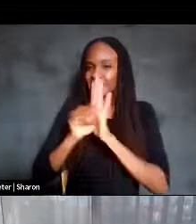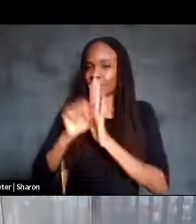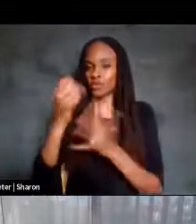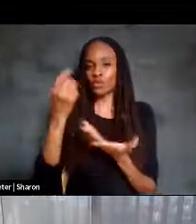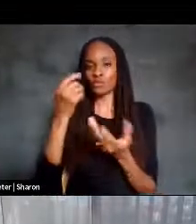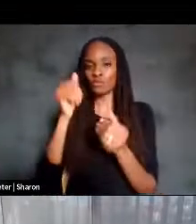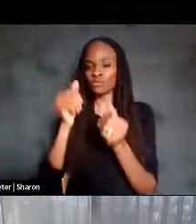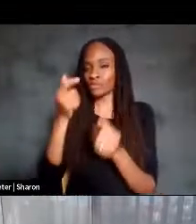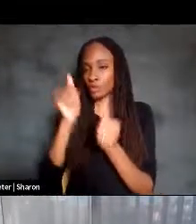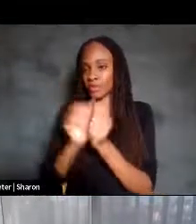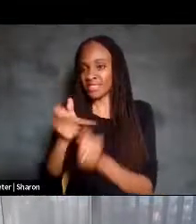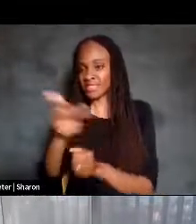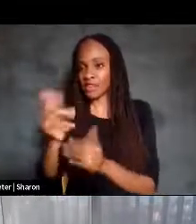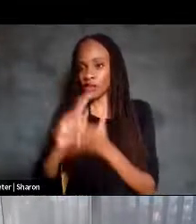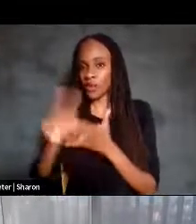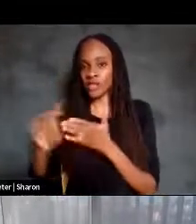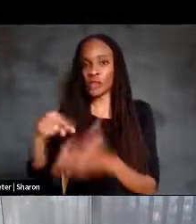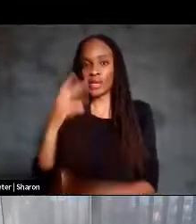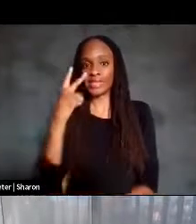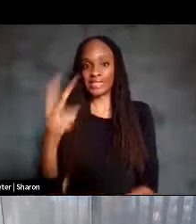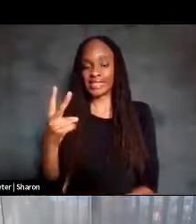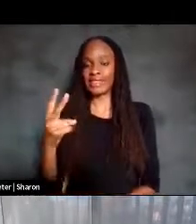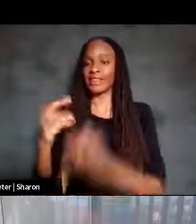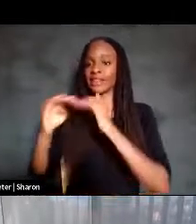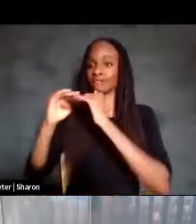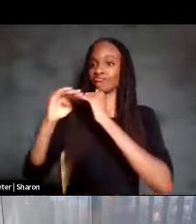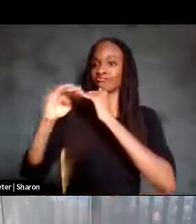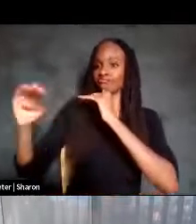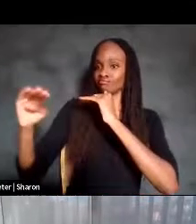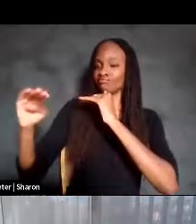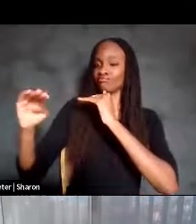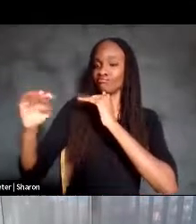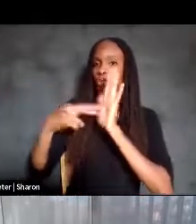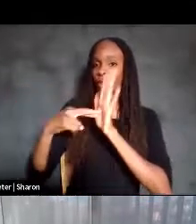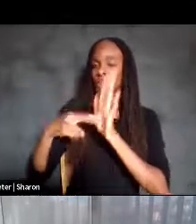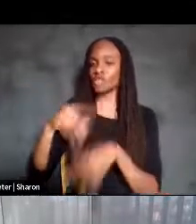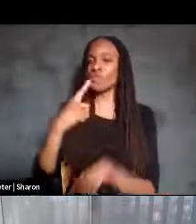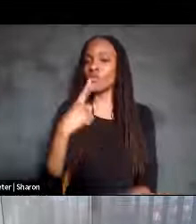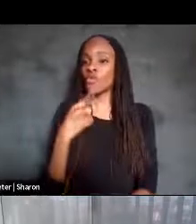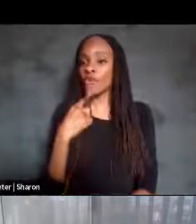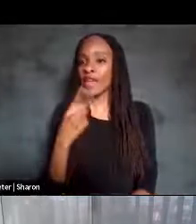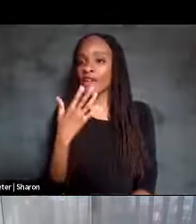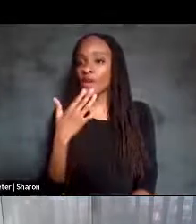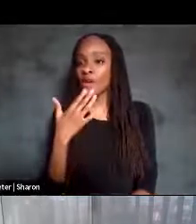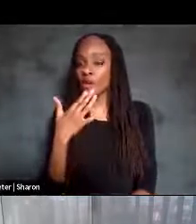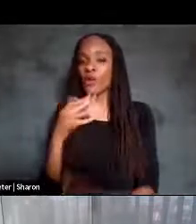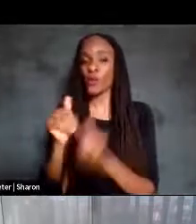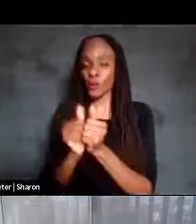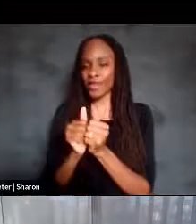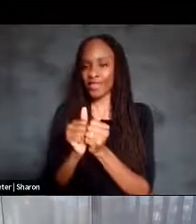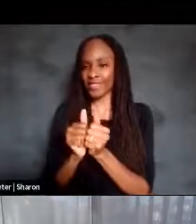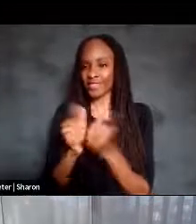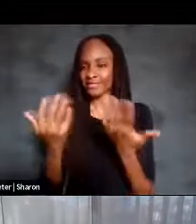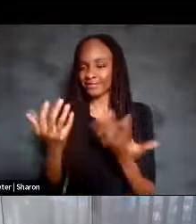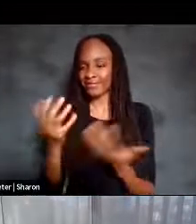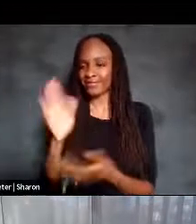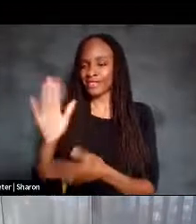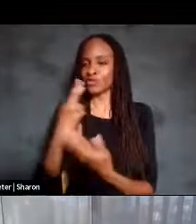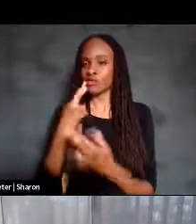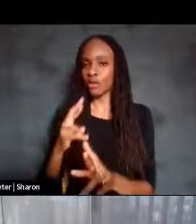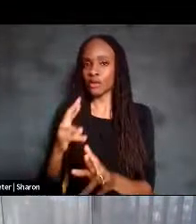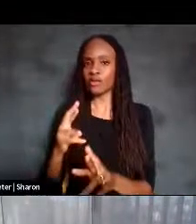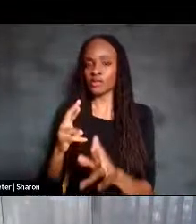we get kind of this stable representation in red of kind of the average response when Pancho says Bravo.